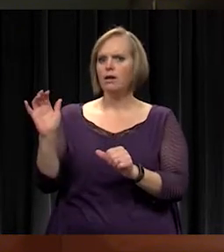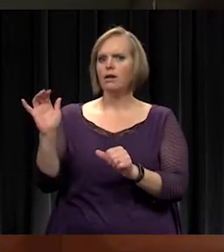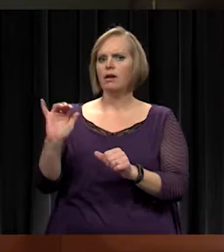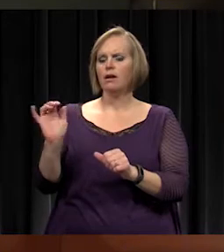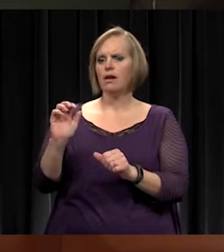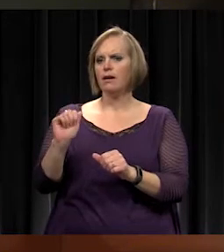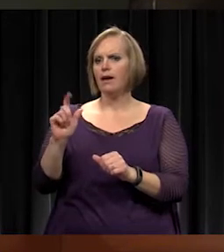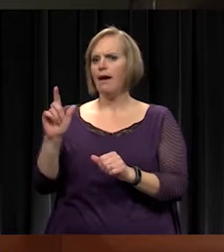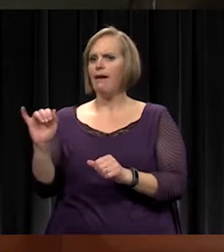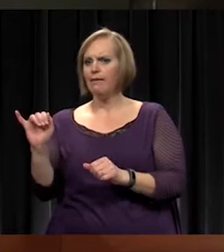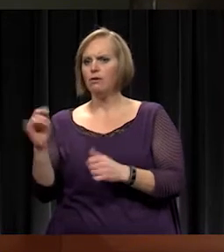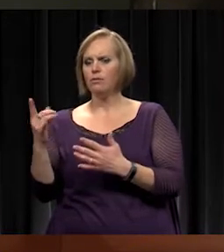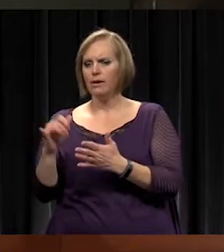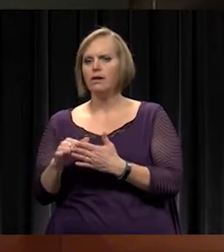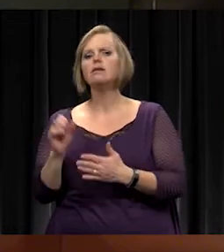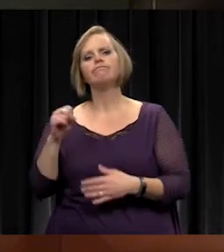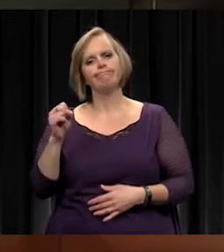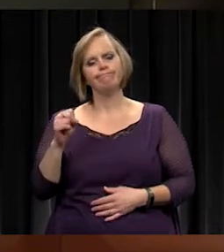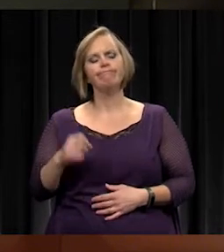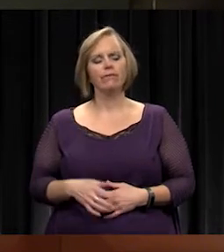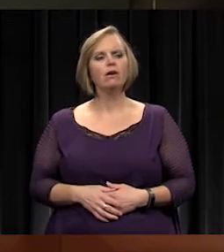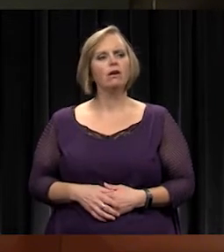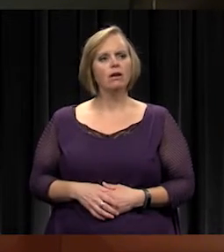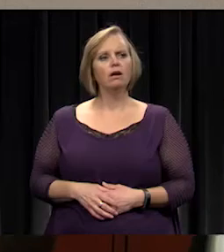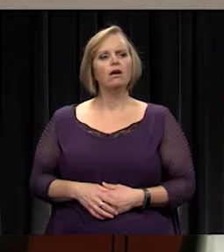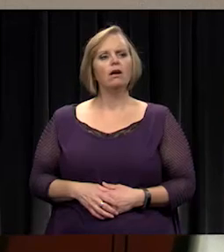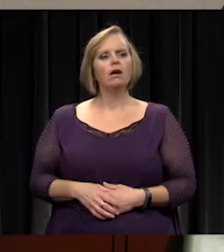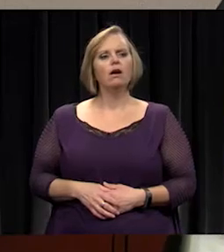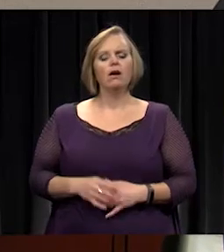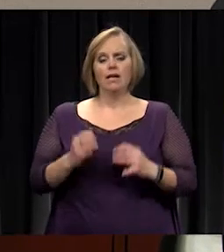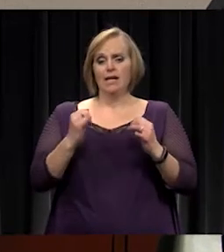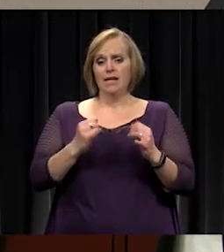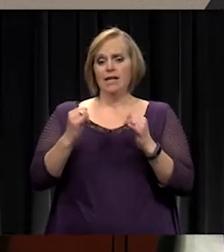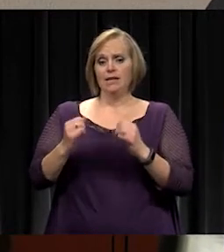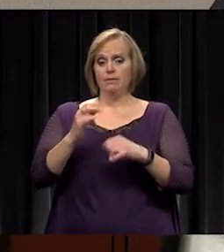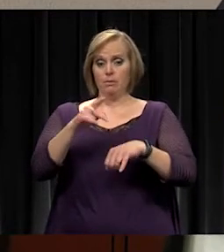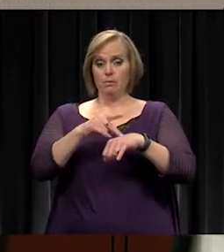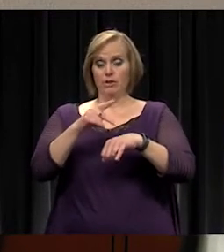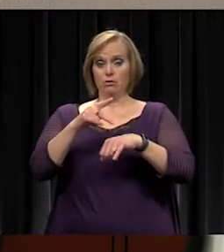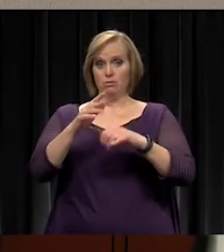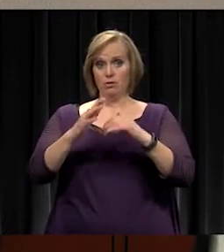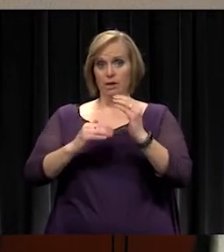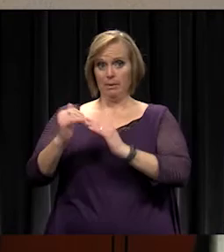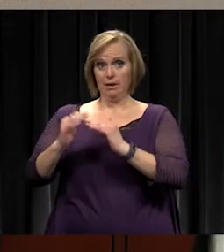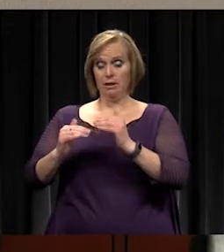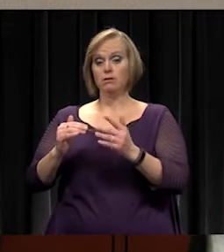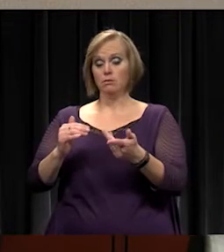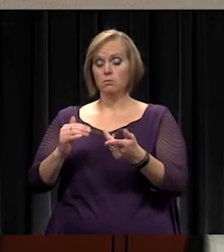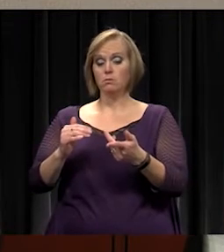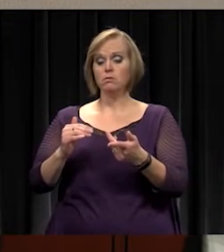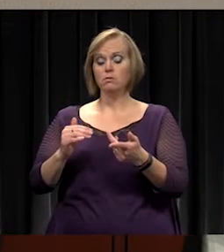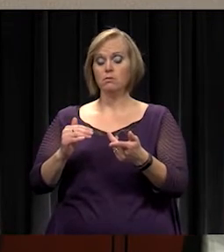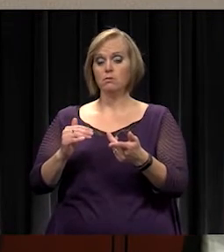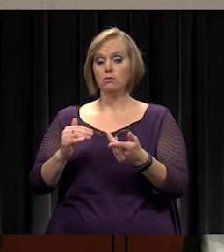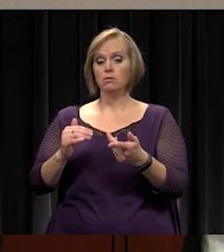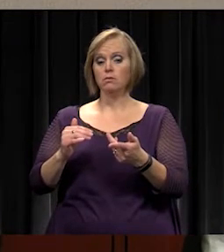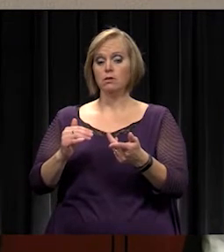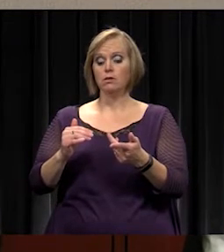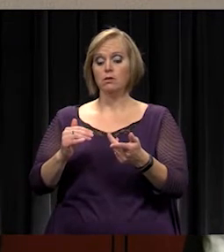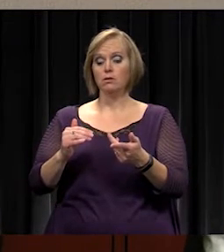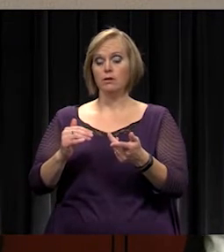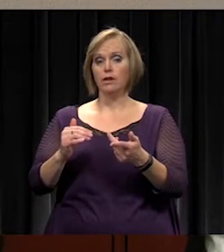or? Okay. Absolutely. So individual principals would have permissions